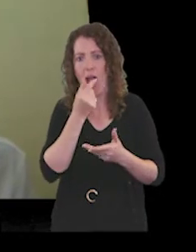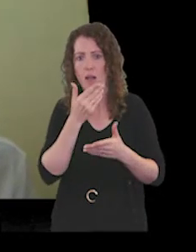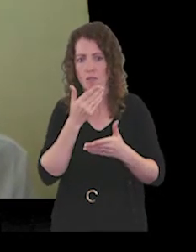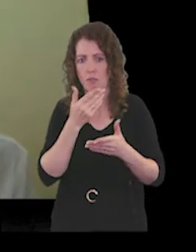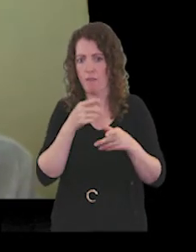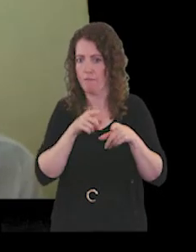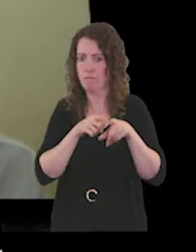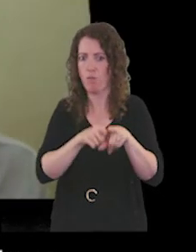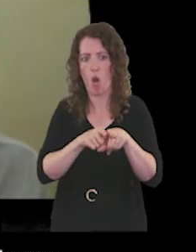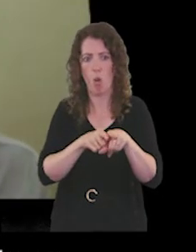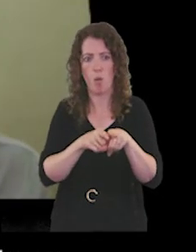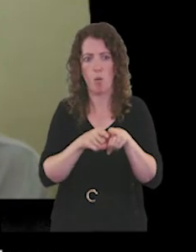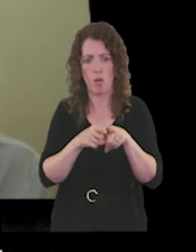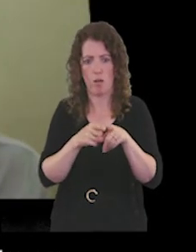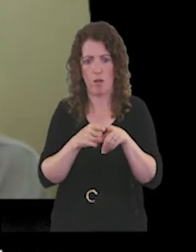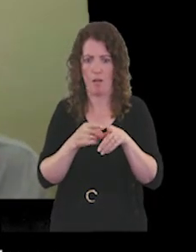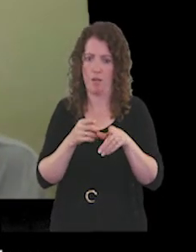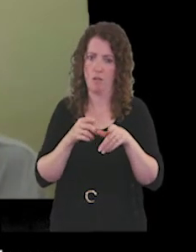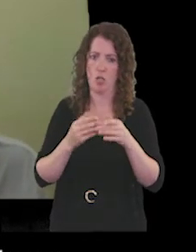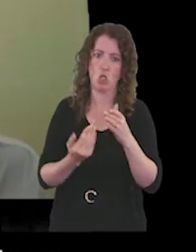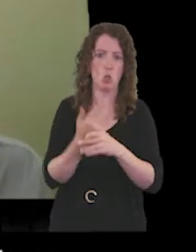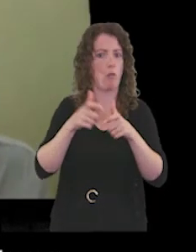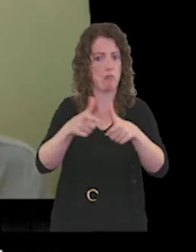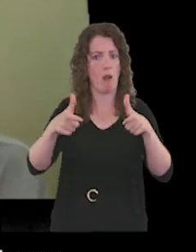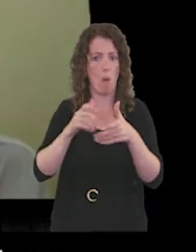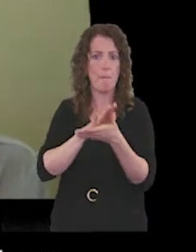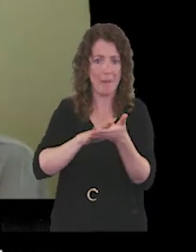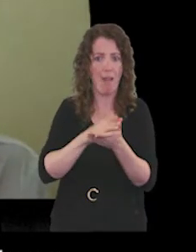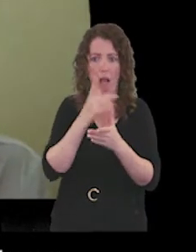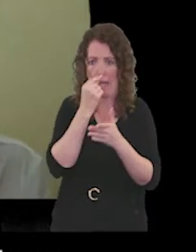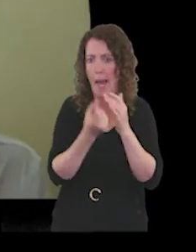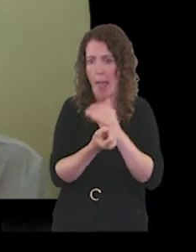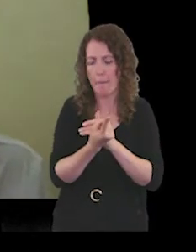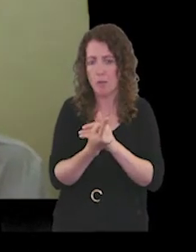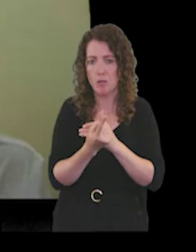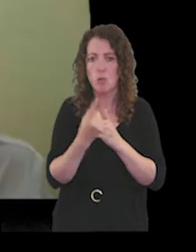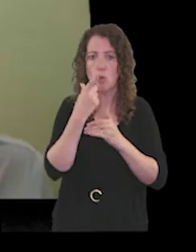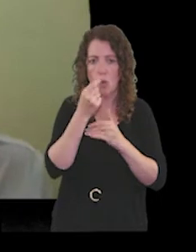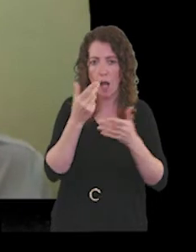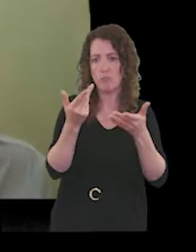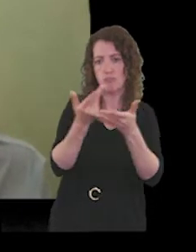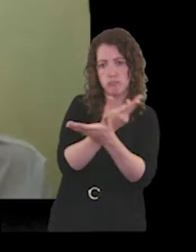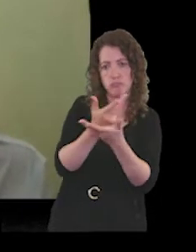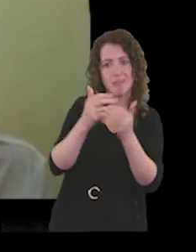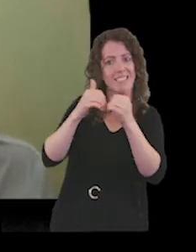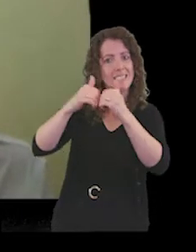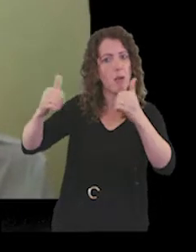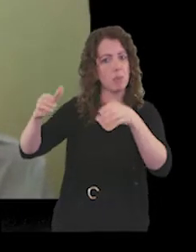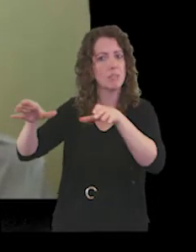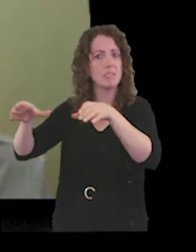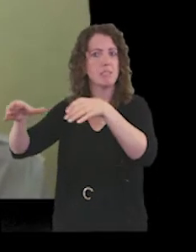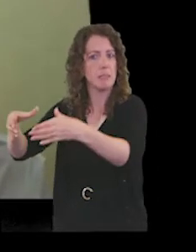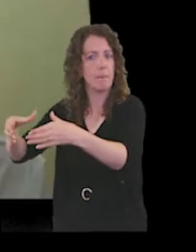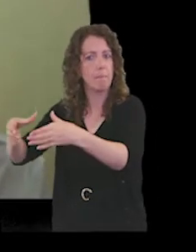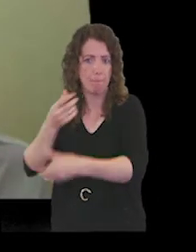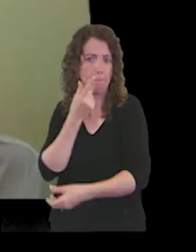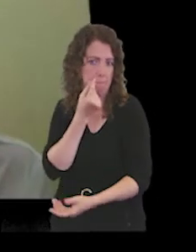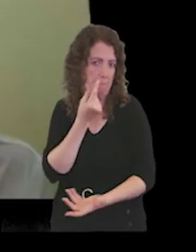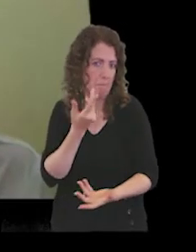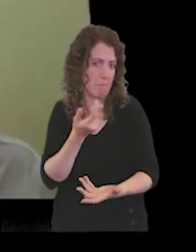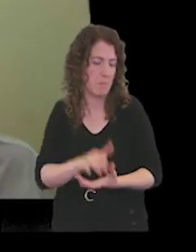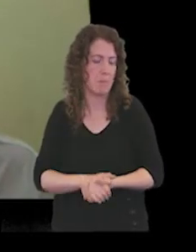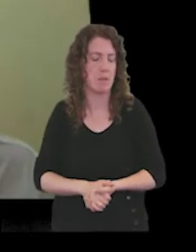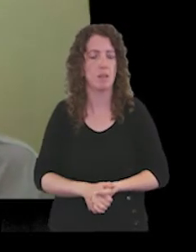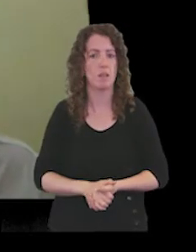within the new framework to enable those things to happen much more smoothly so we're getting to a point